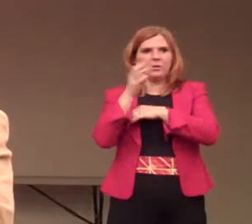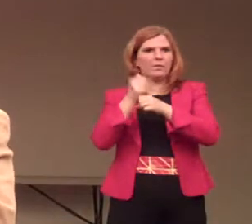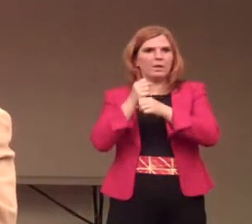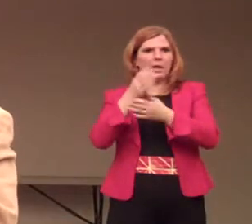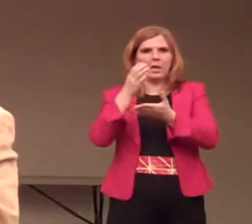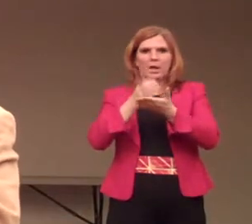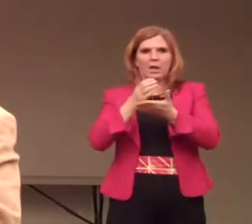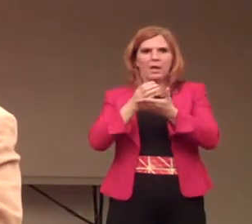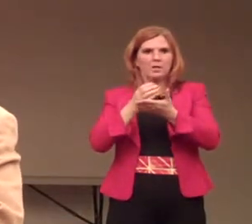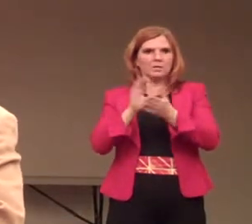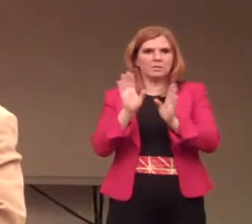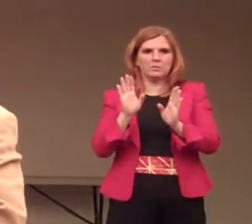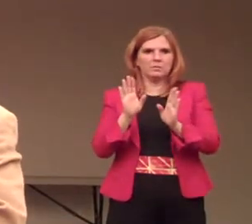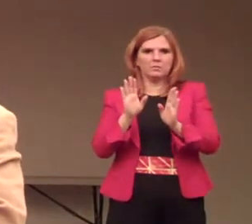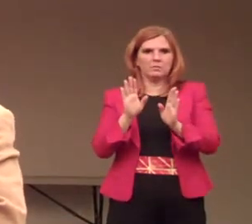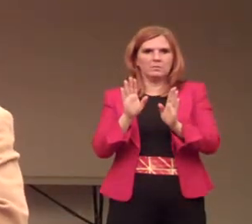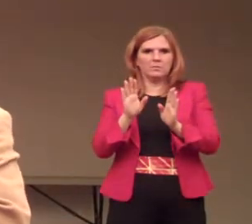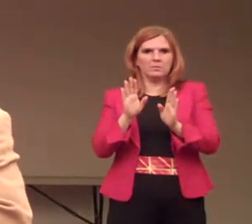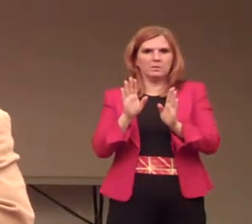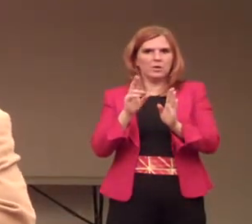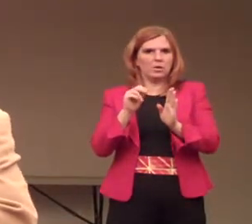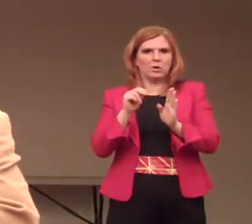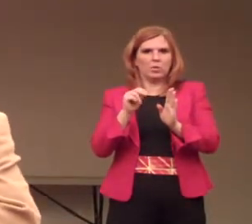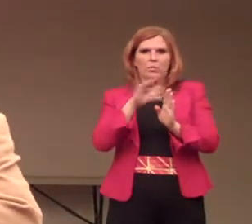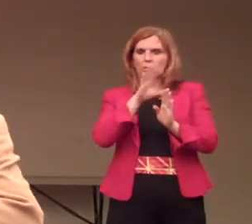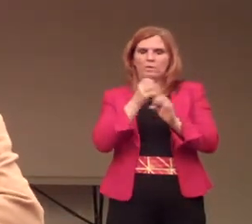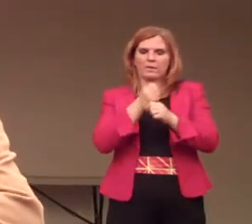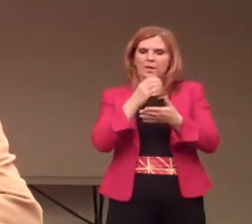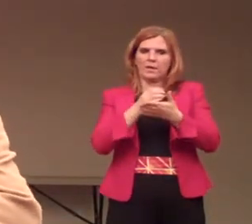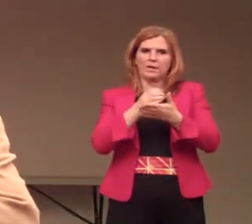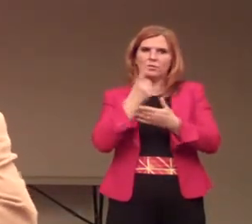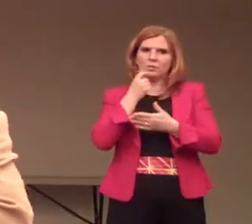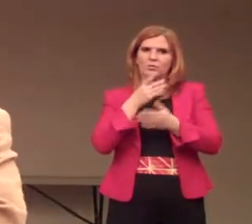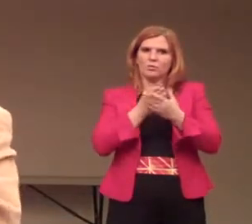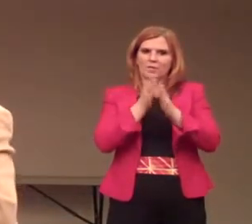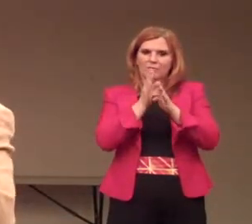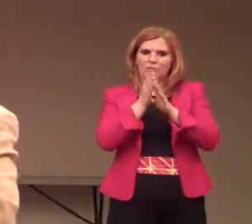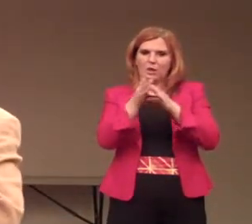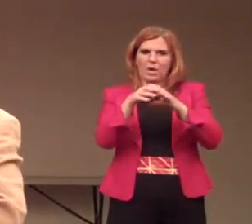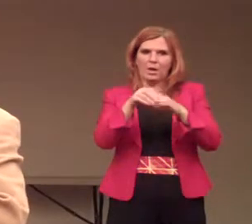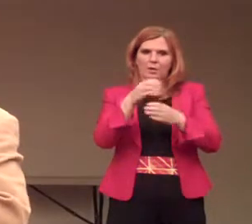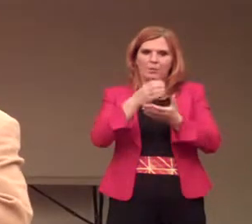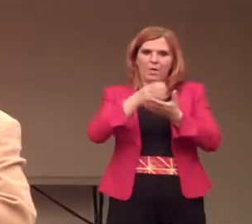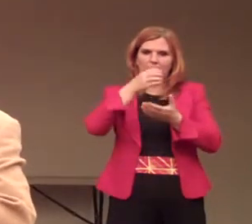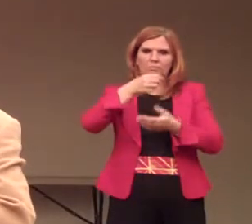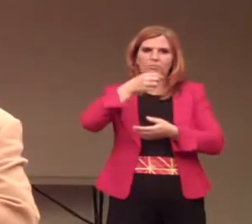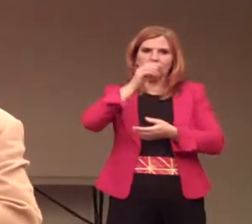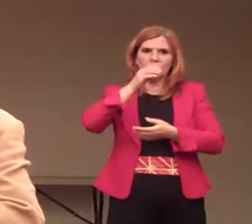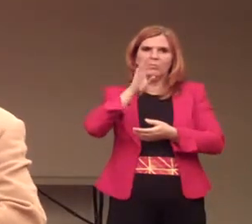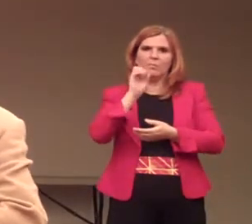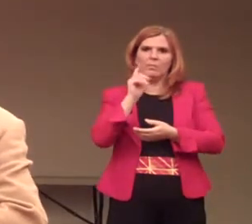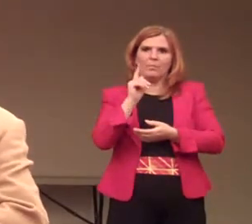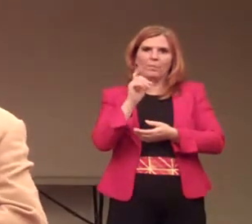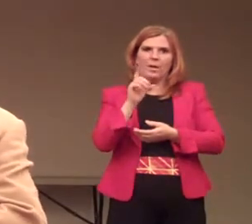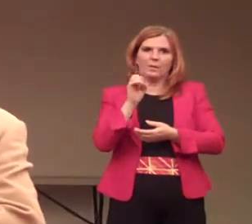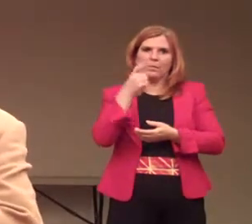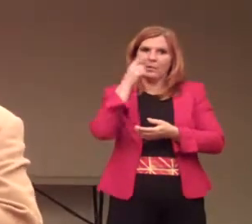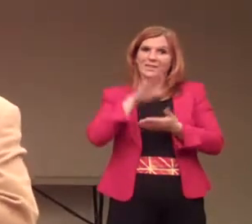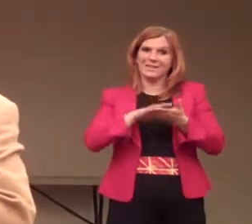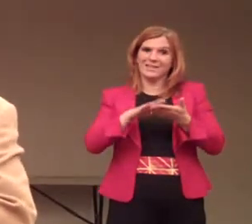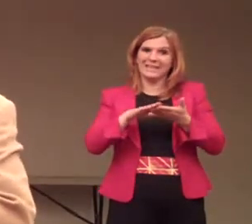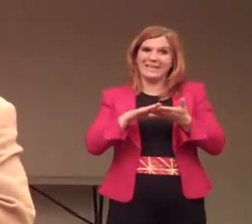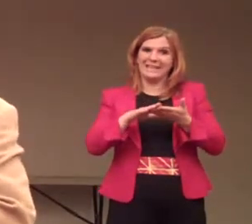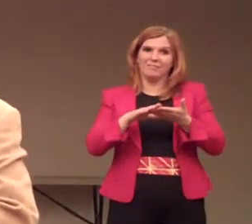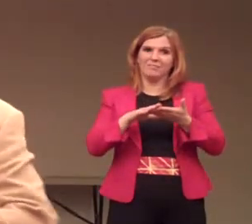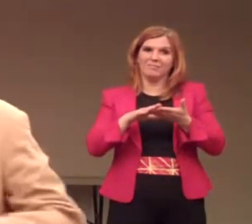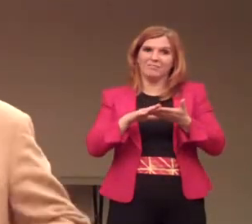glass to drink your beer from. No. No. no. You just drink it right out of the bottle because the top of the bottle has got to be fairly clean because that's